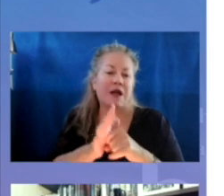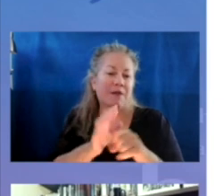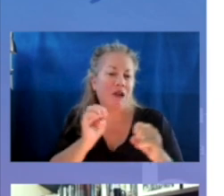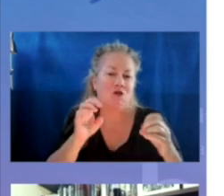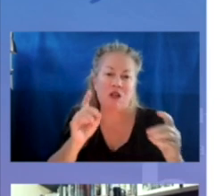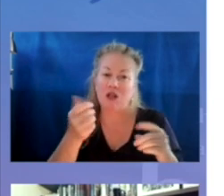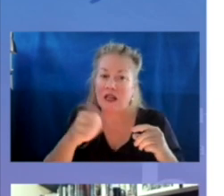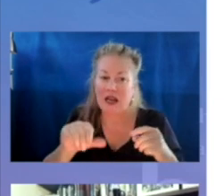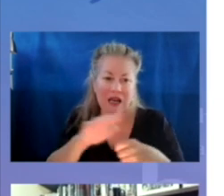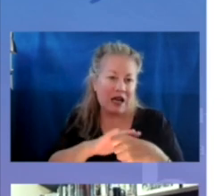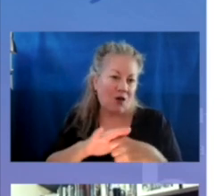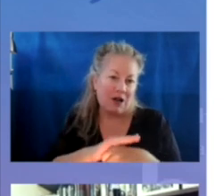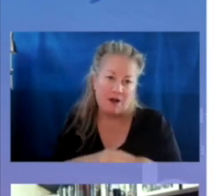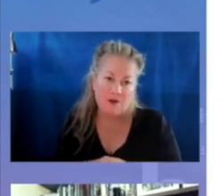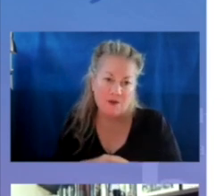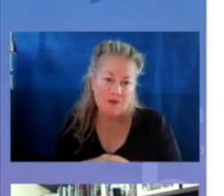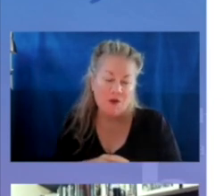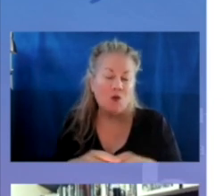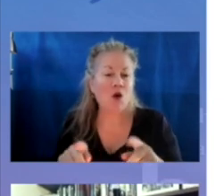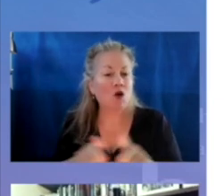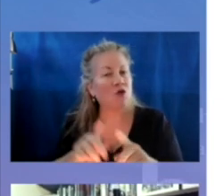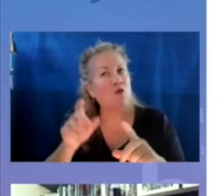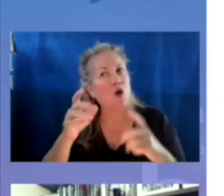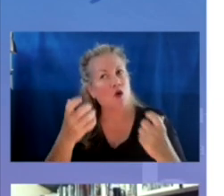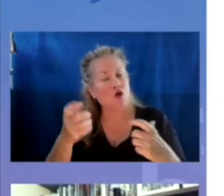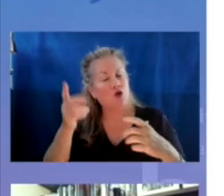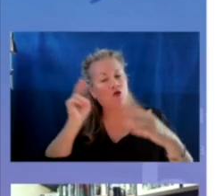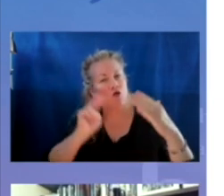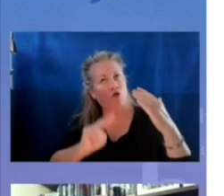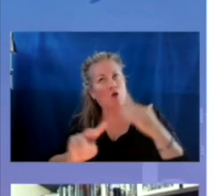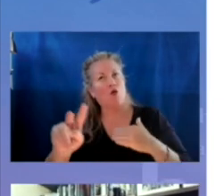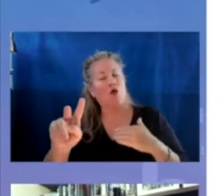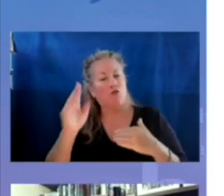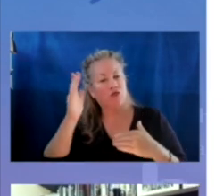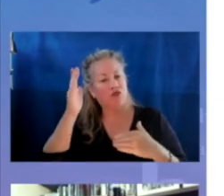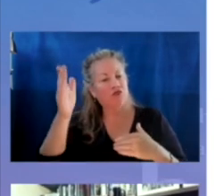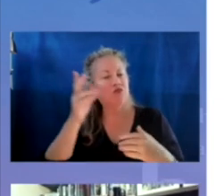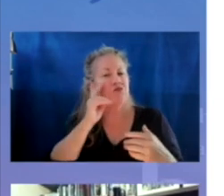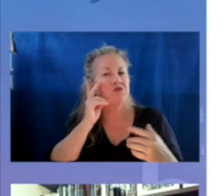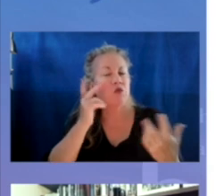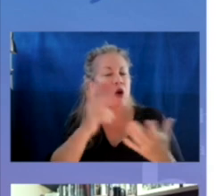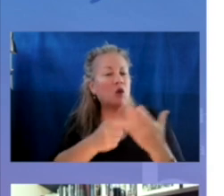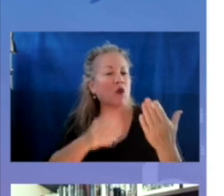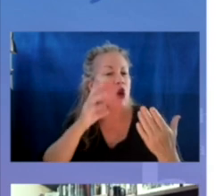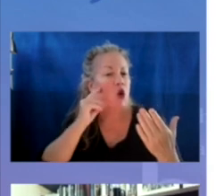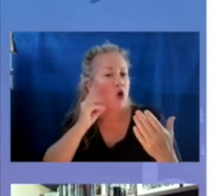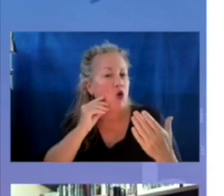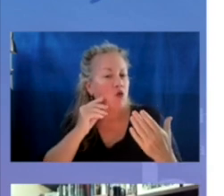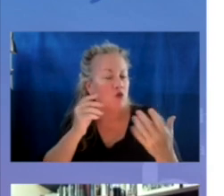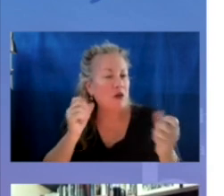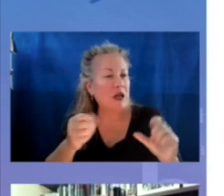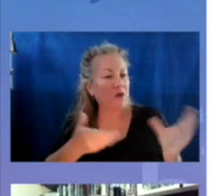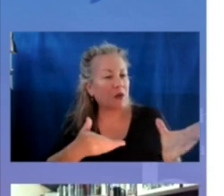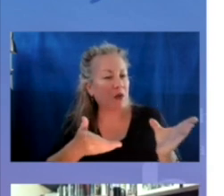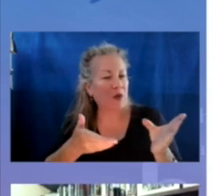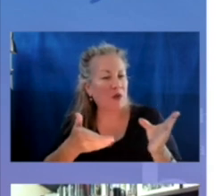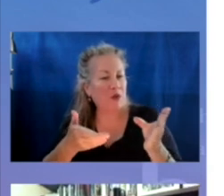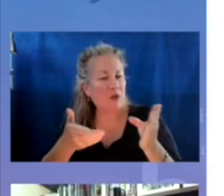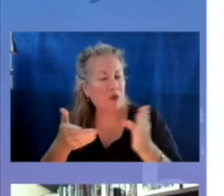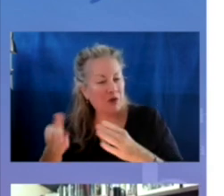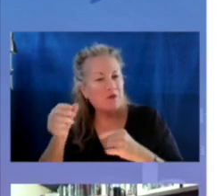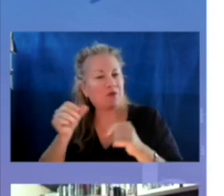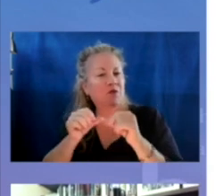in any arena, but we also have to look forward what we've learned about this experience that we can carry into the future.